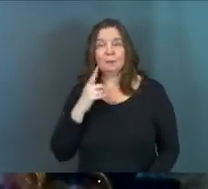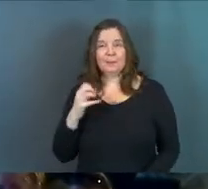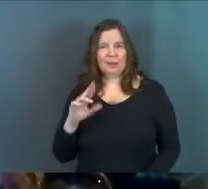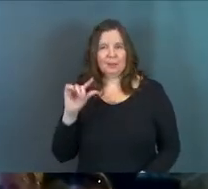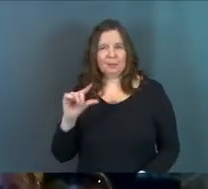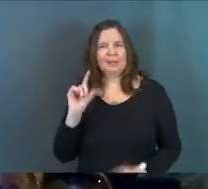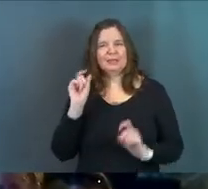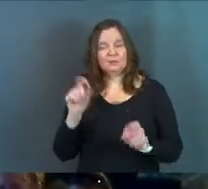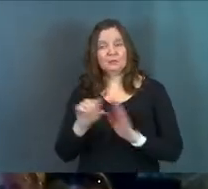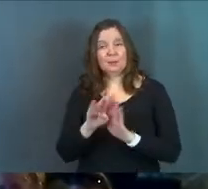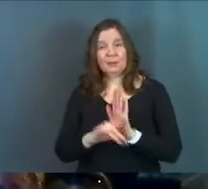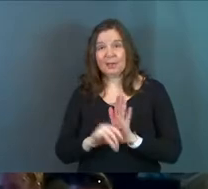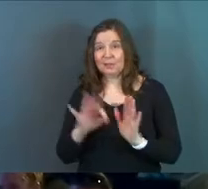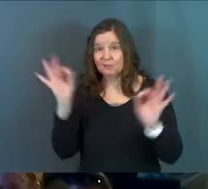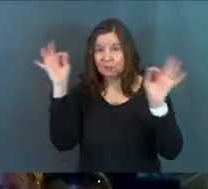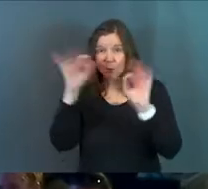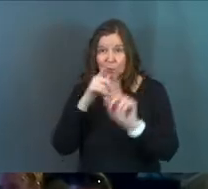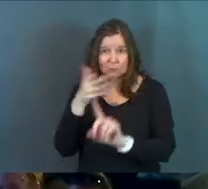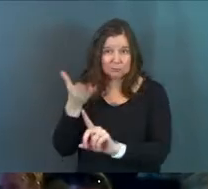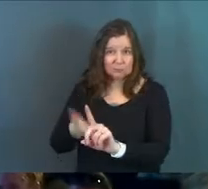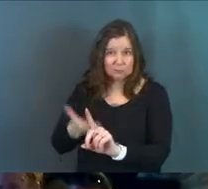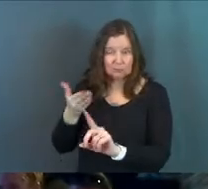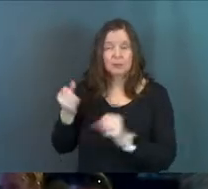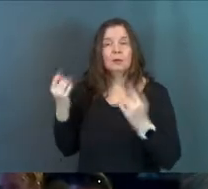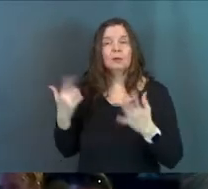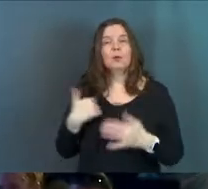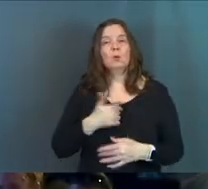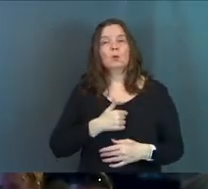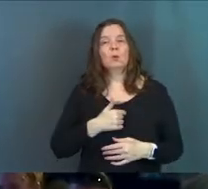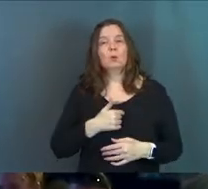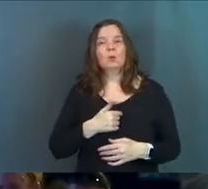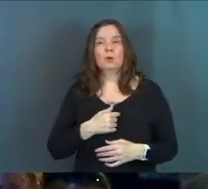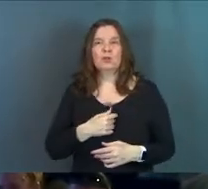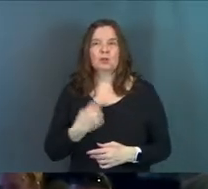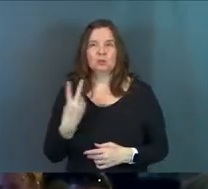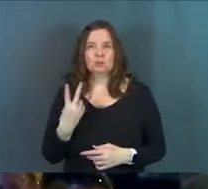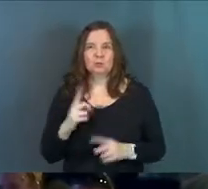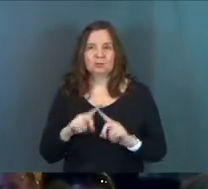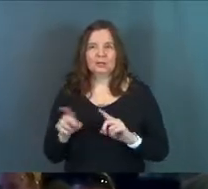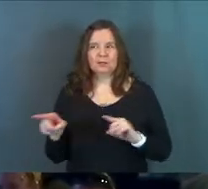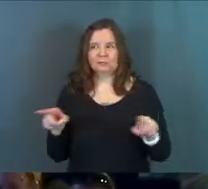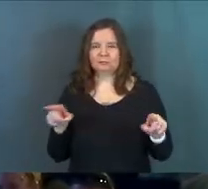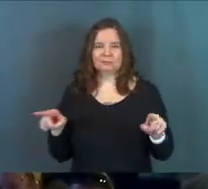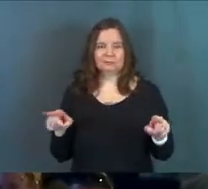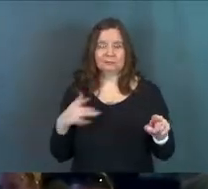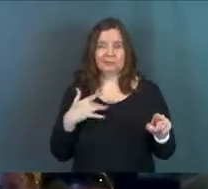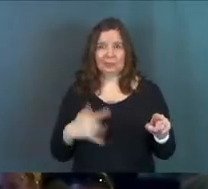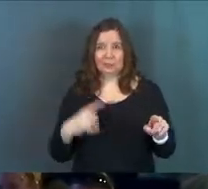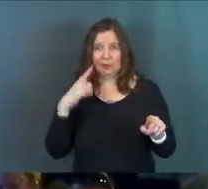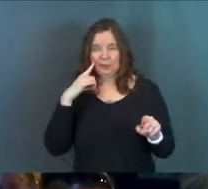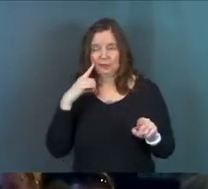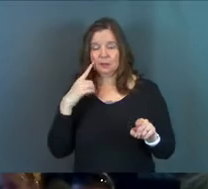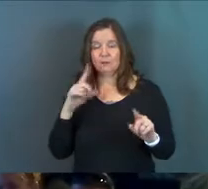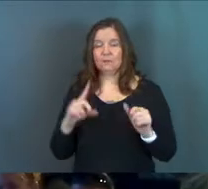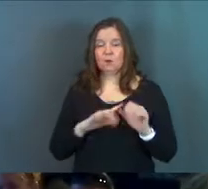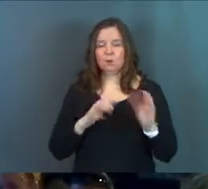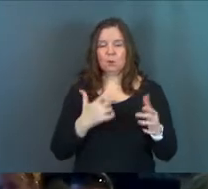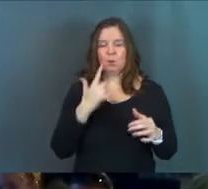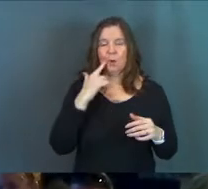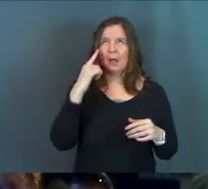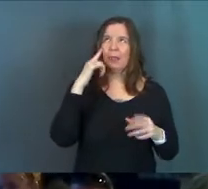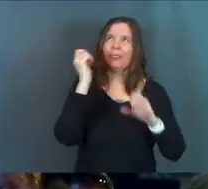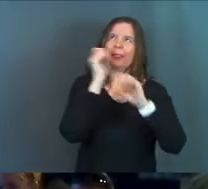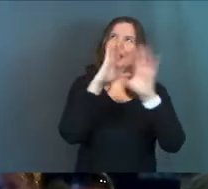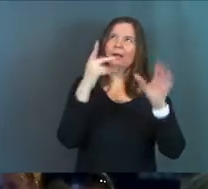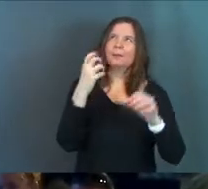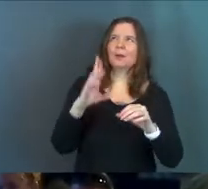a little bit. I want to give you some background if you don't know who Peter is. A lot of us, we kind of go one of two ways, okay, when we think about Peter. First group is like people who are like, oh, when